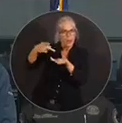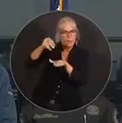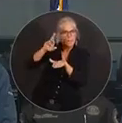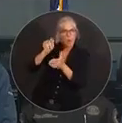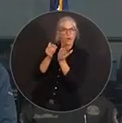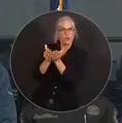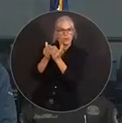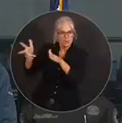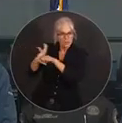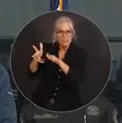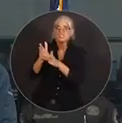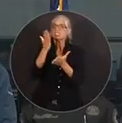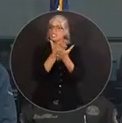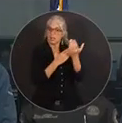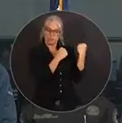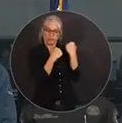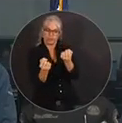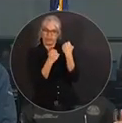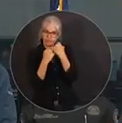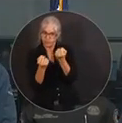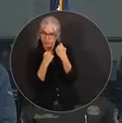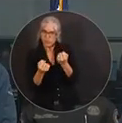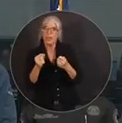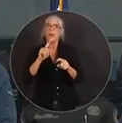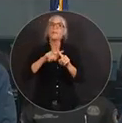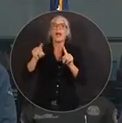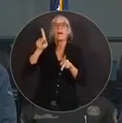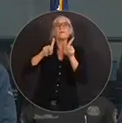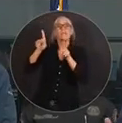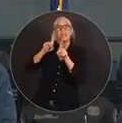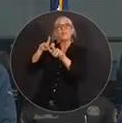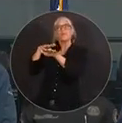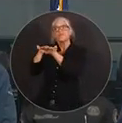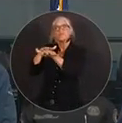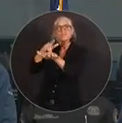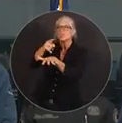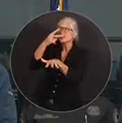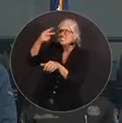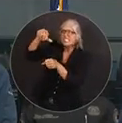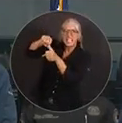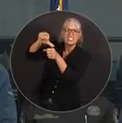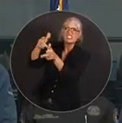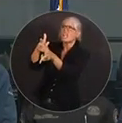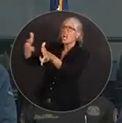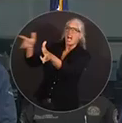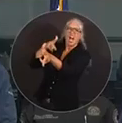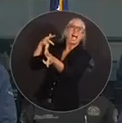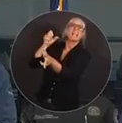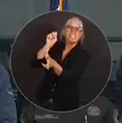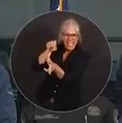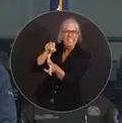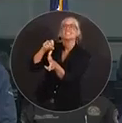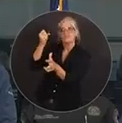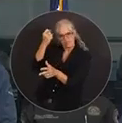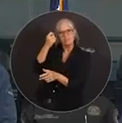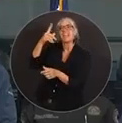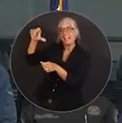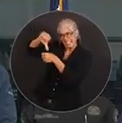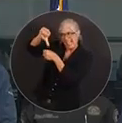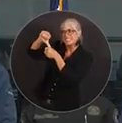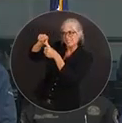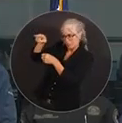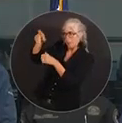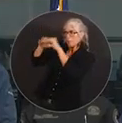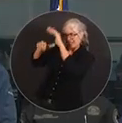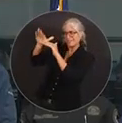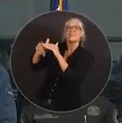lines at gas stations have been long. Gas stations are running out quicker than they otherwise would. And so that is causing the state of